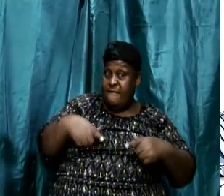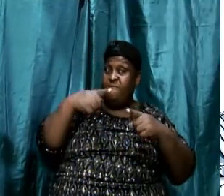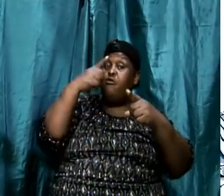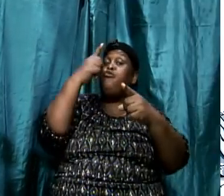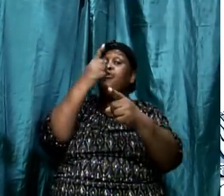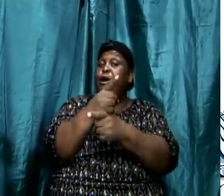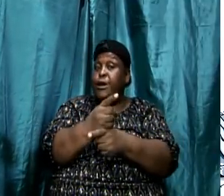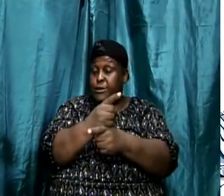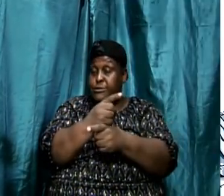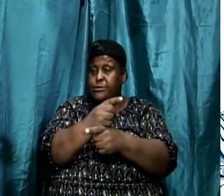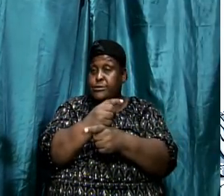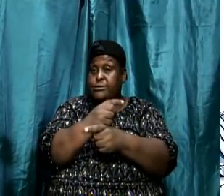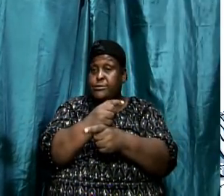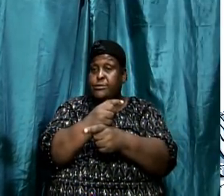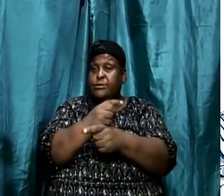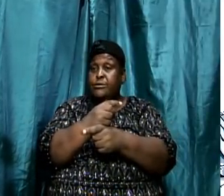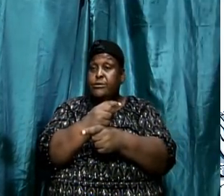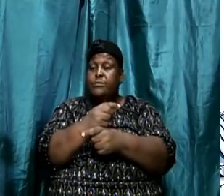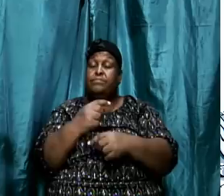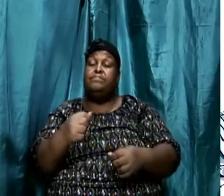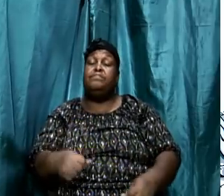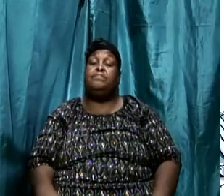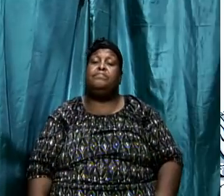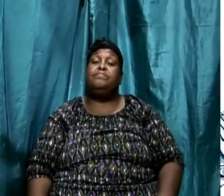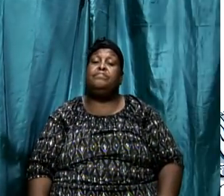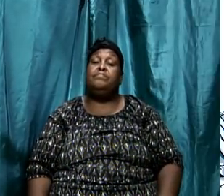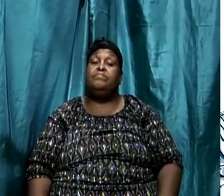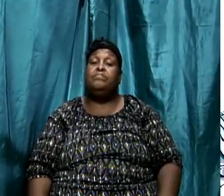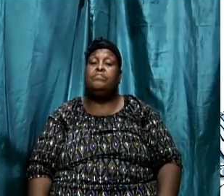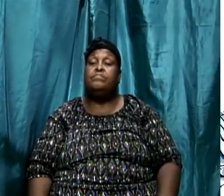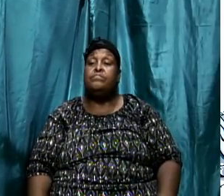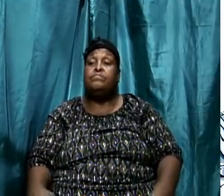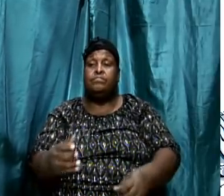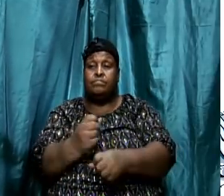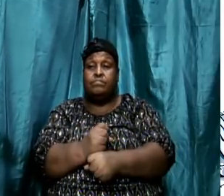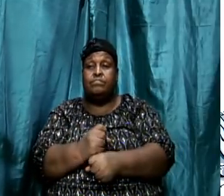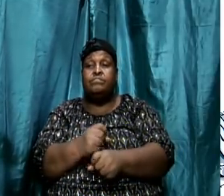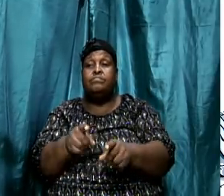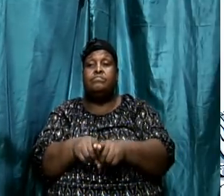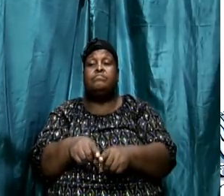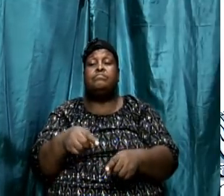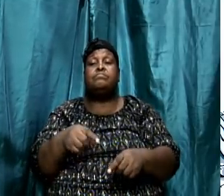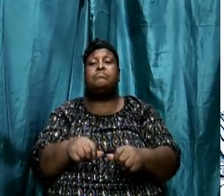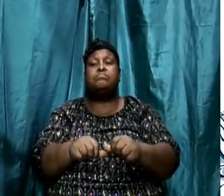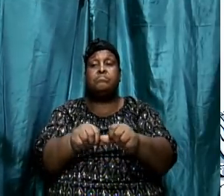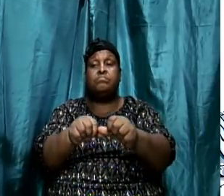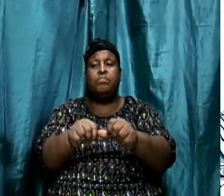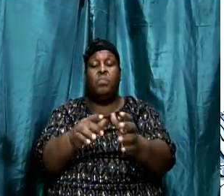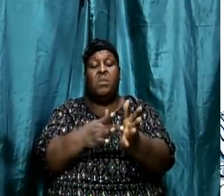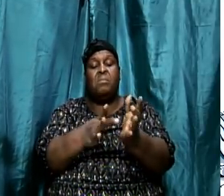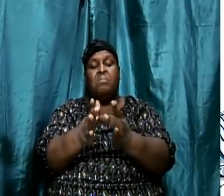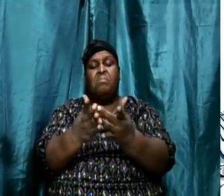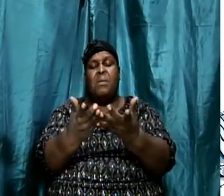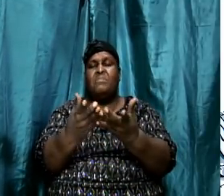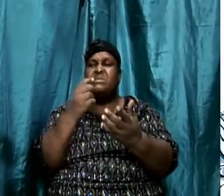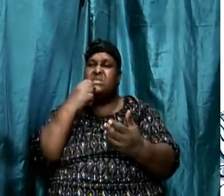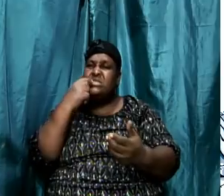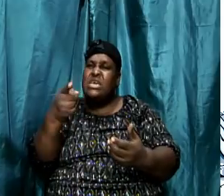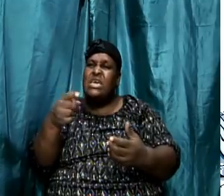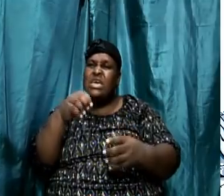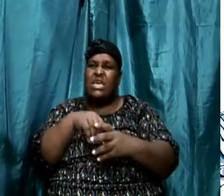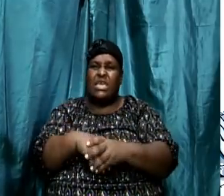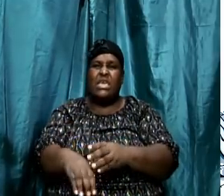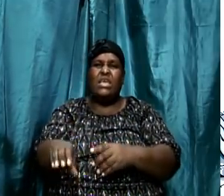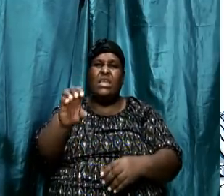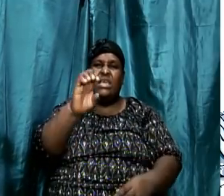And I'm going to show you something as we go along, but let me just take this one as we go. the Bible says in Ecclesiastes, for example, the book of